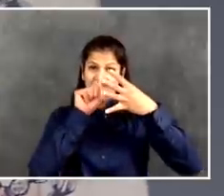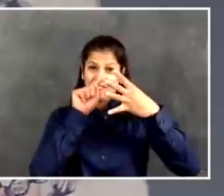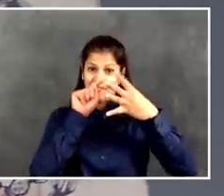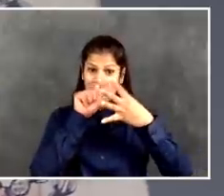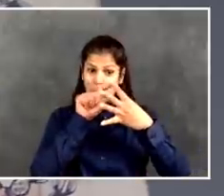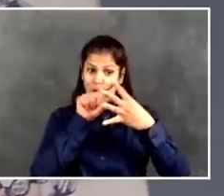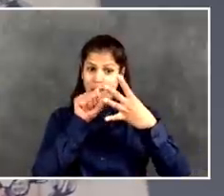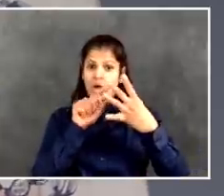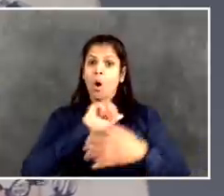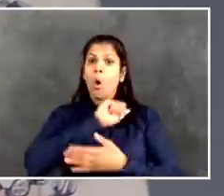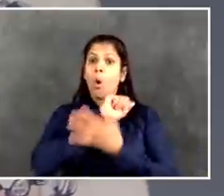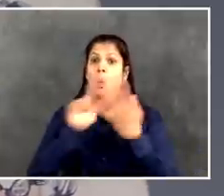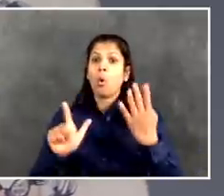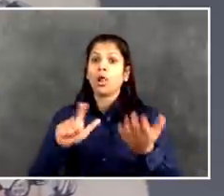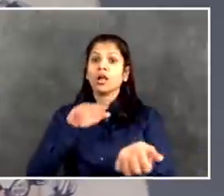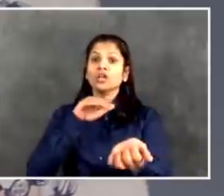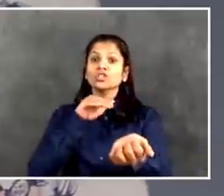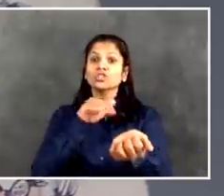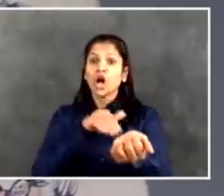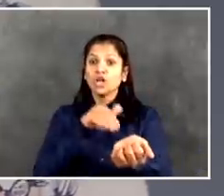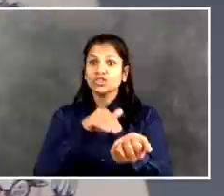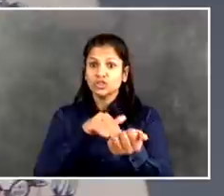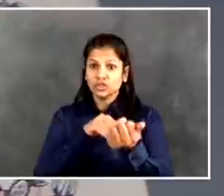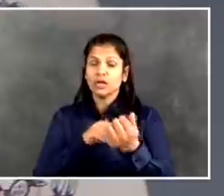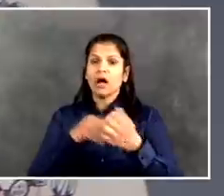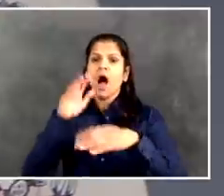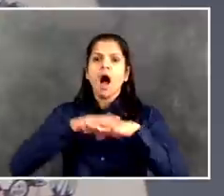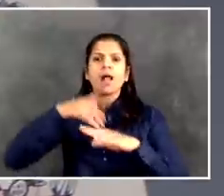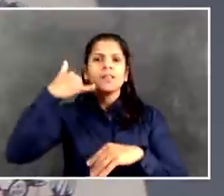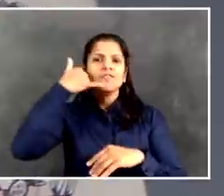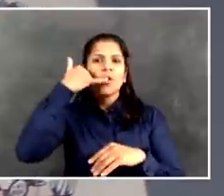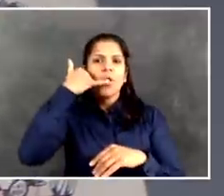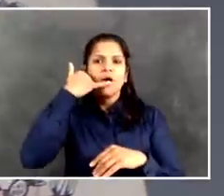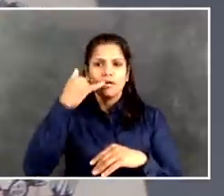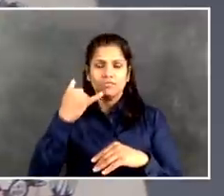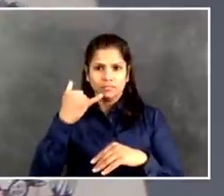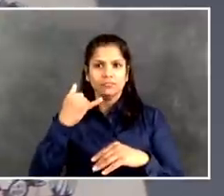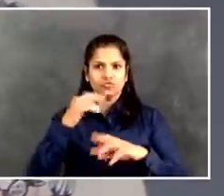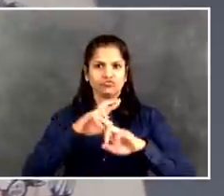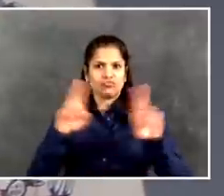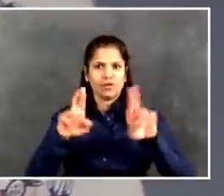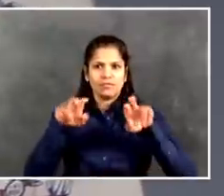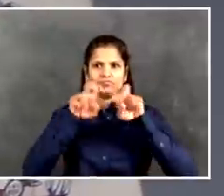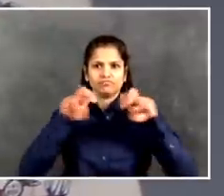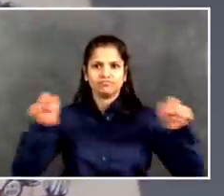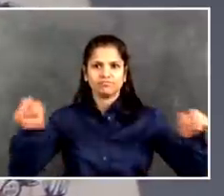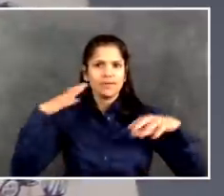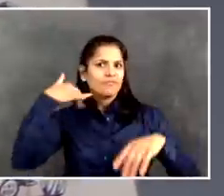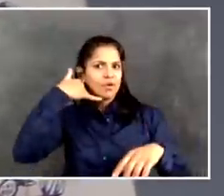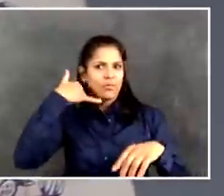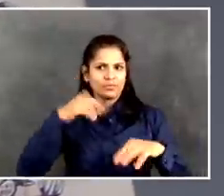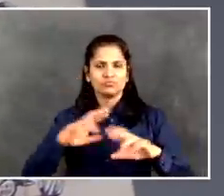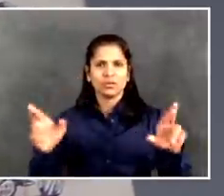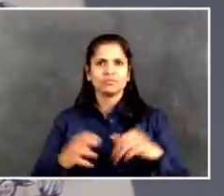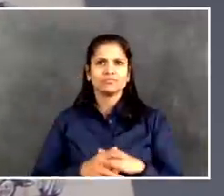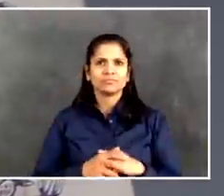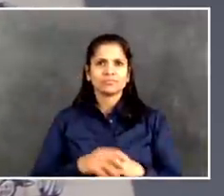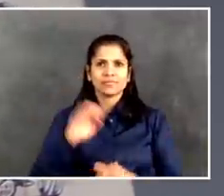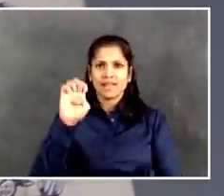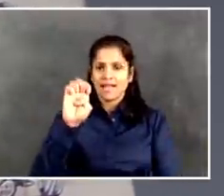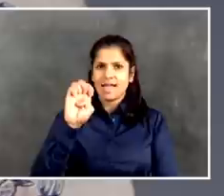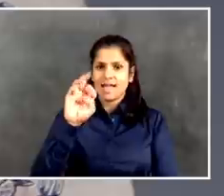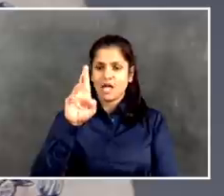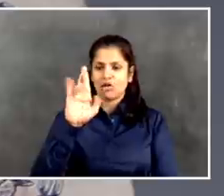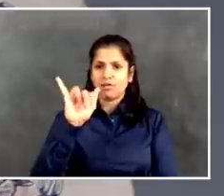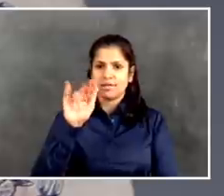question is Erin at Politico. Erin? Erin? Hi, Mr. Mayor. I'm wondering, with the latest models that you've been looking at, you